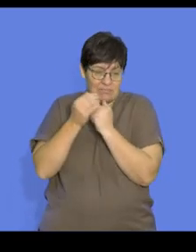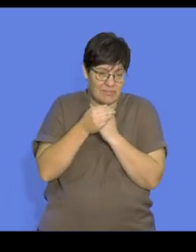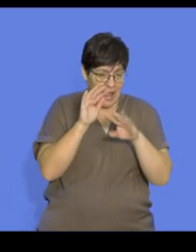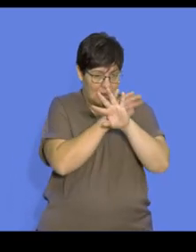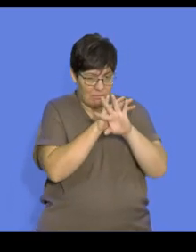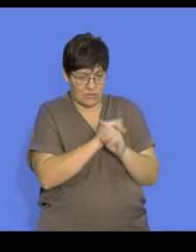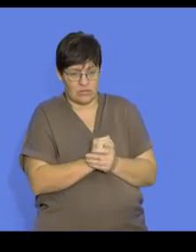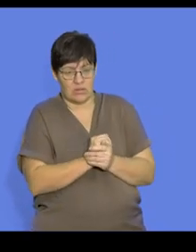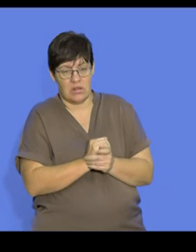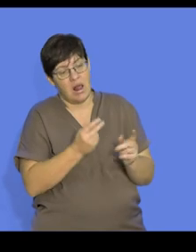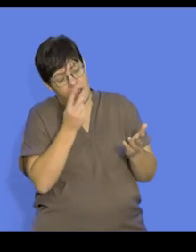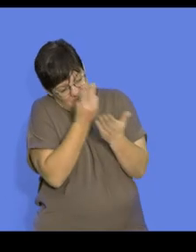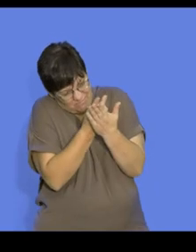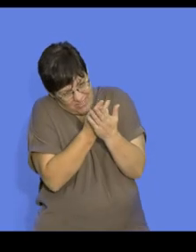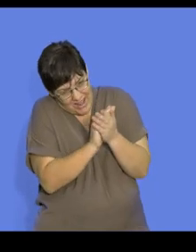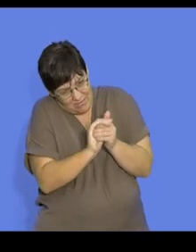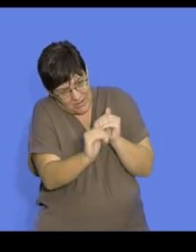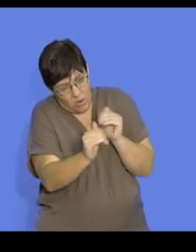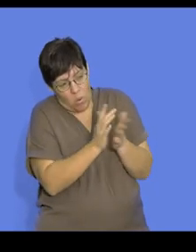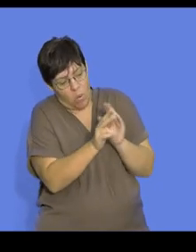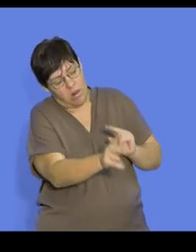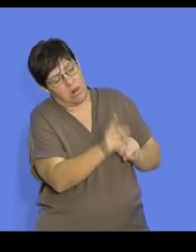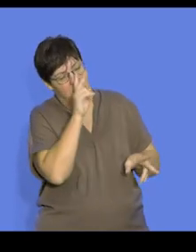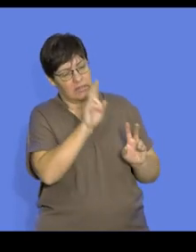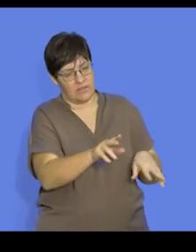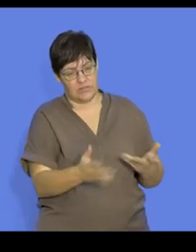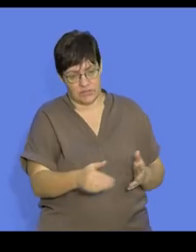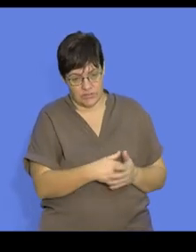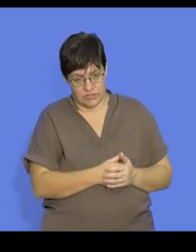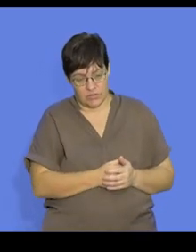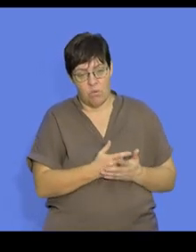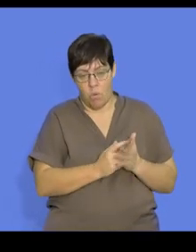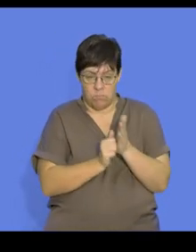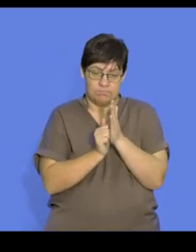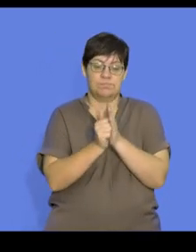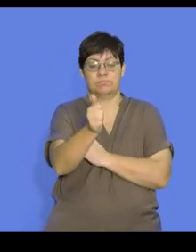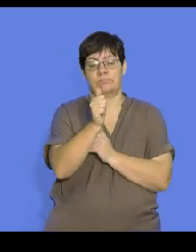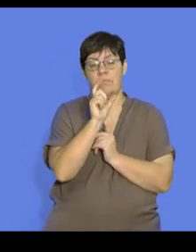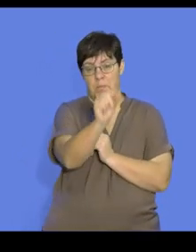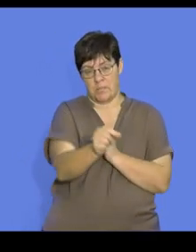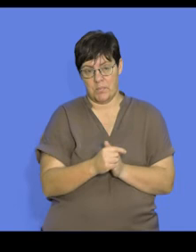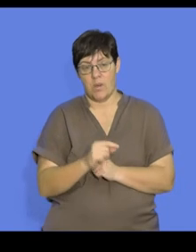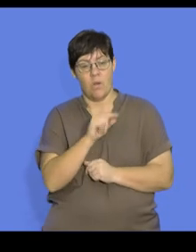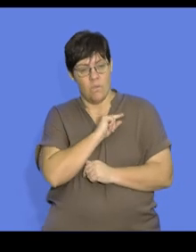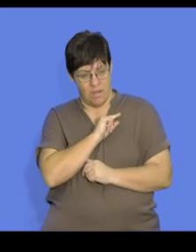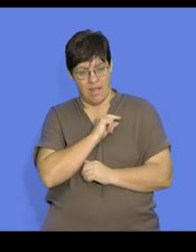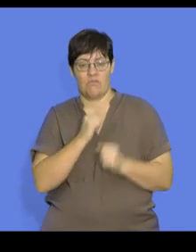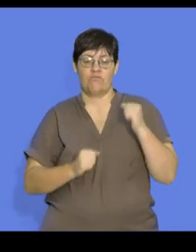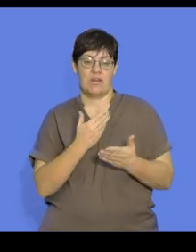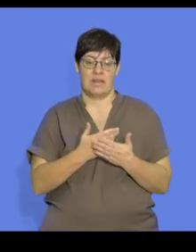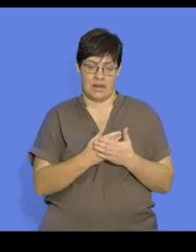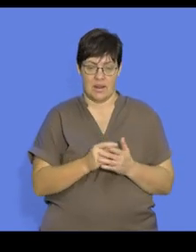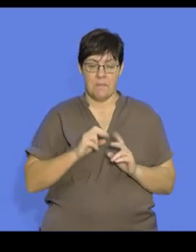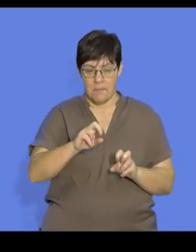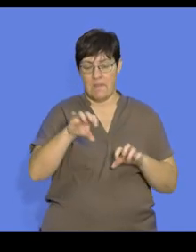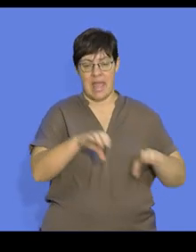camouflaged, they can lie flat or motionless, or they basically run away from their predators because they're able to